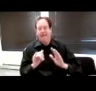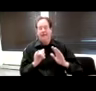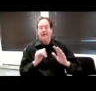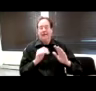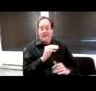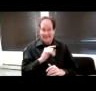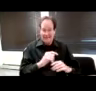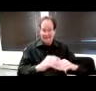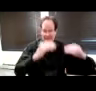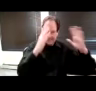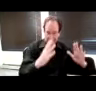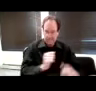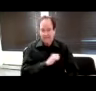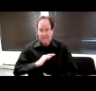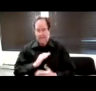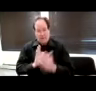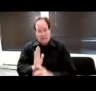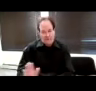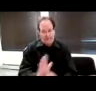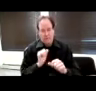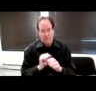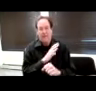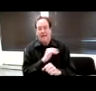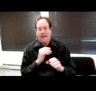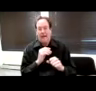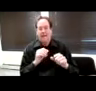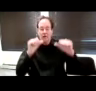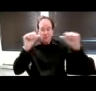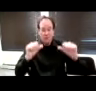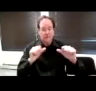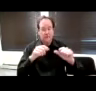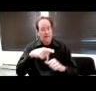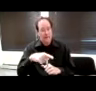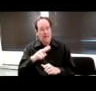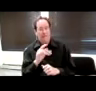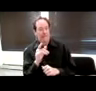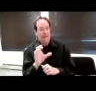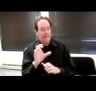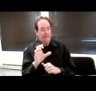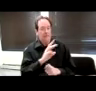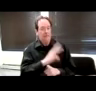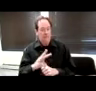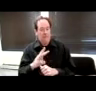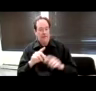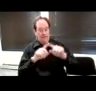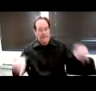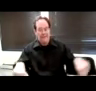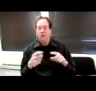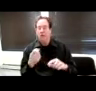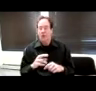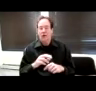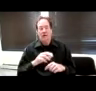part of their work and that is posted on public web pages or public third-party